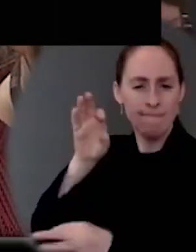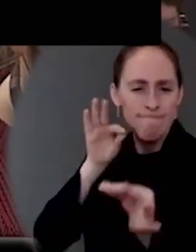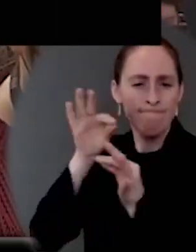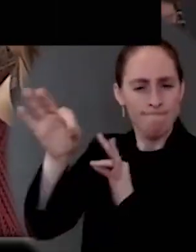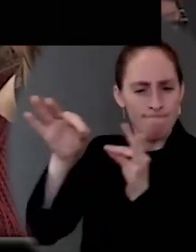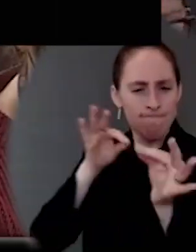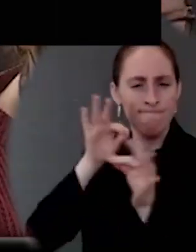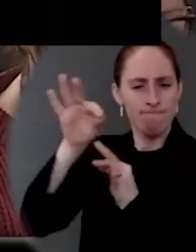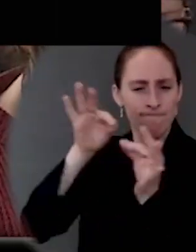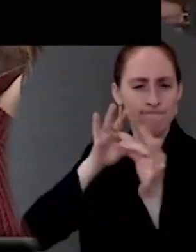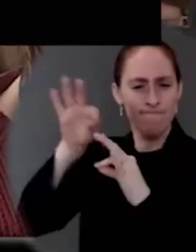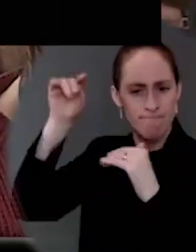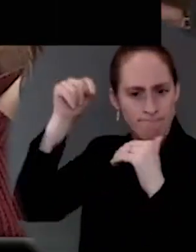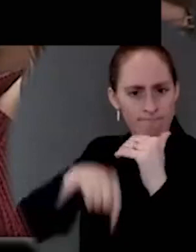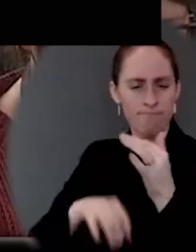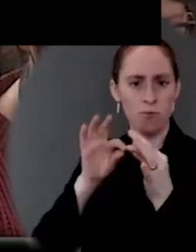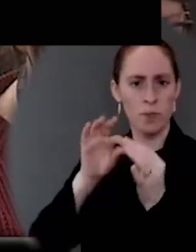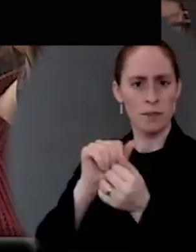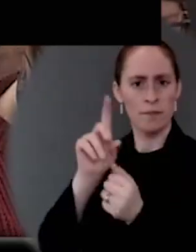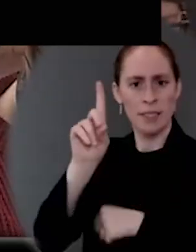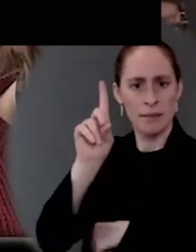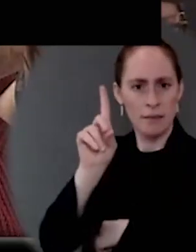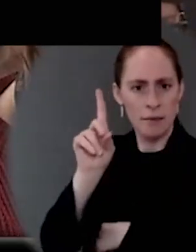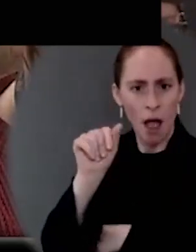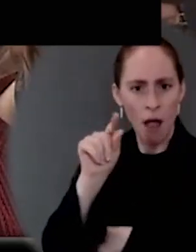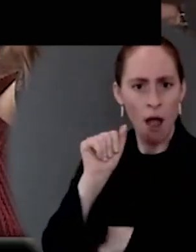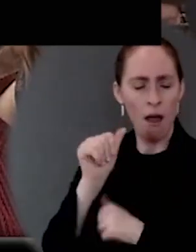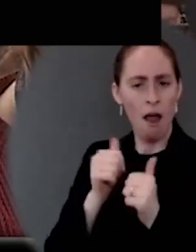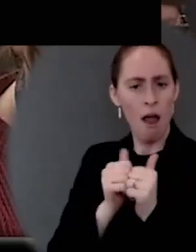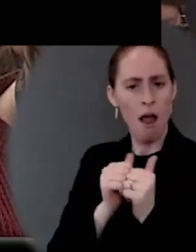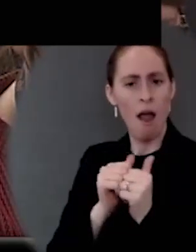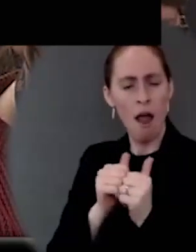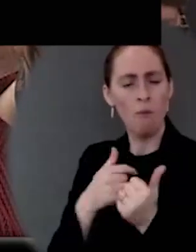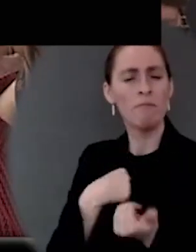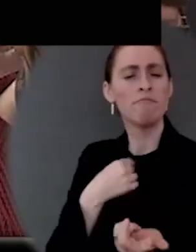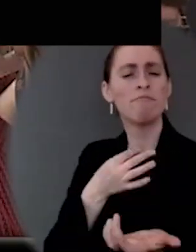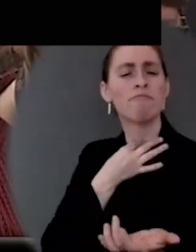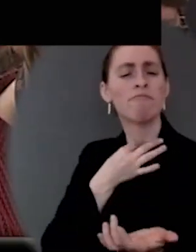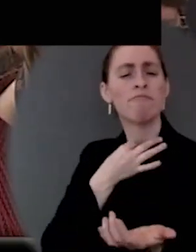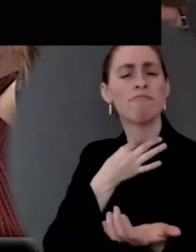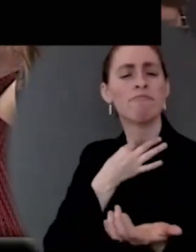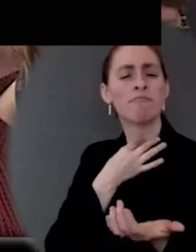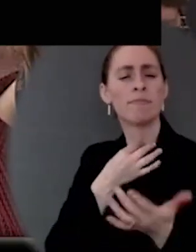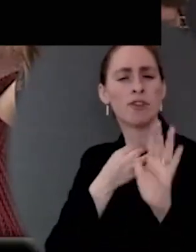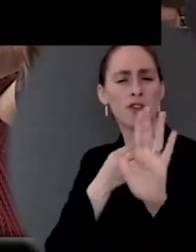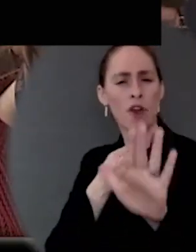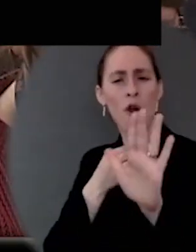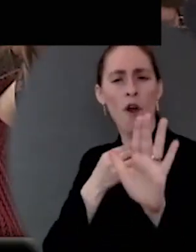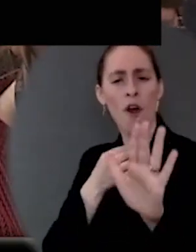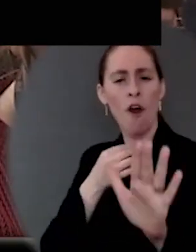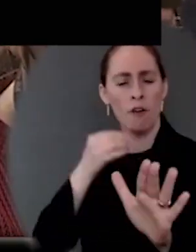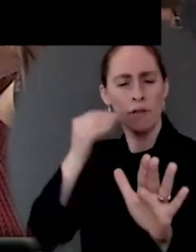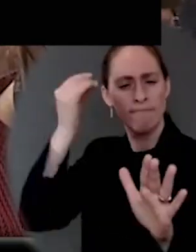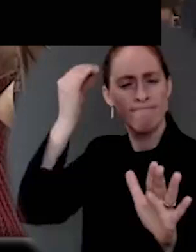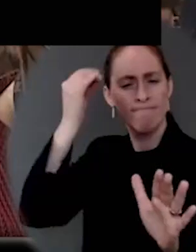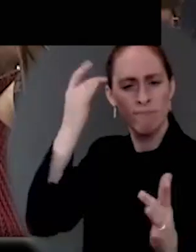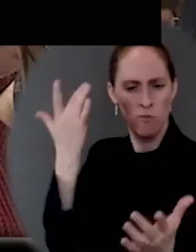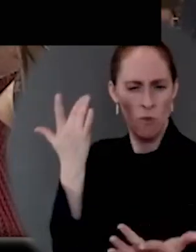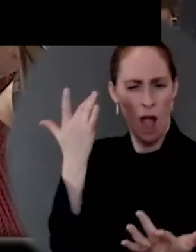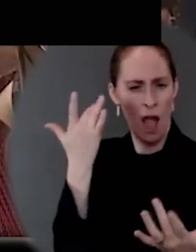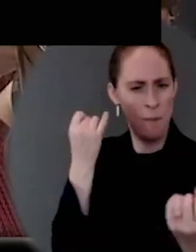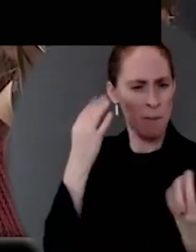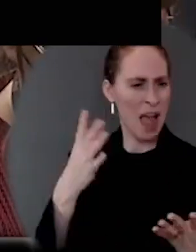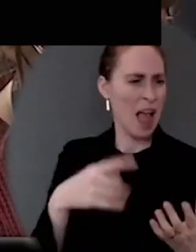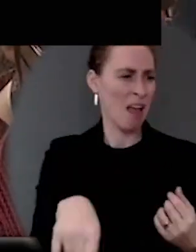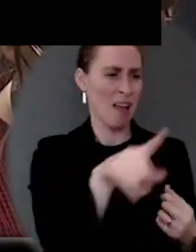moving in the right direction, what's the White House's big-picture view on why so many Americans are so pessimistic about the economy and about the direction of the country? Because another